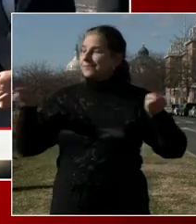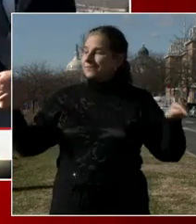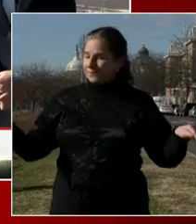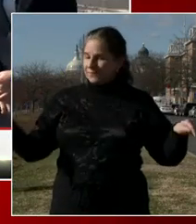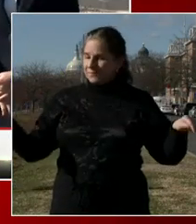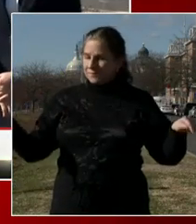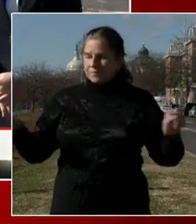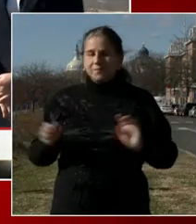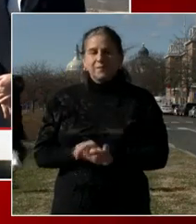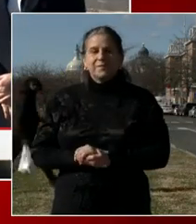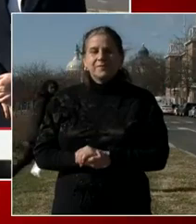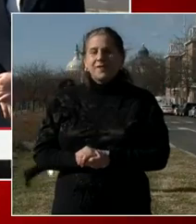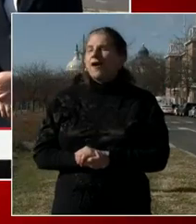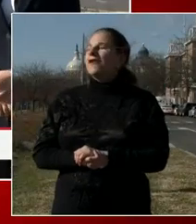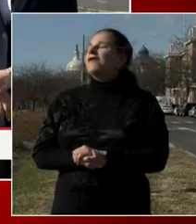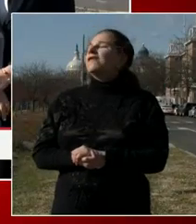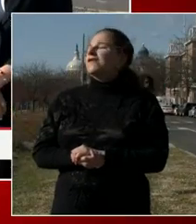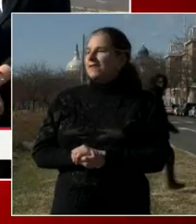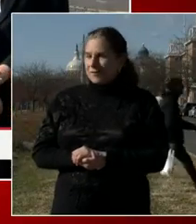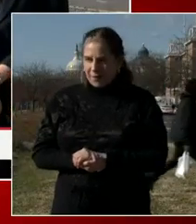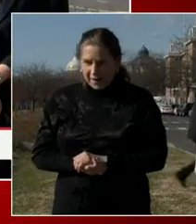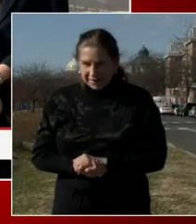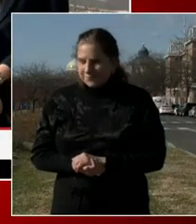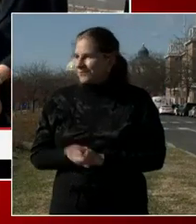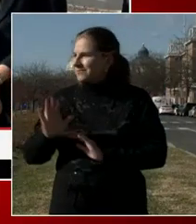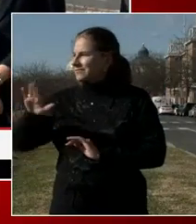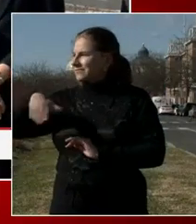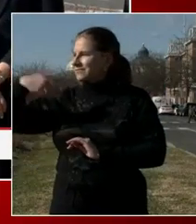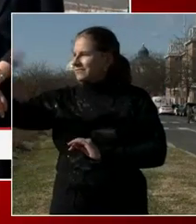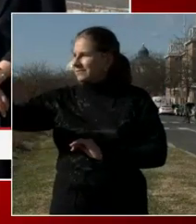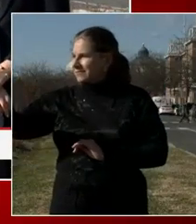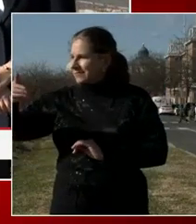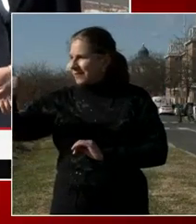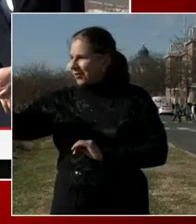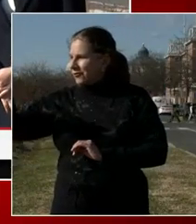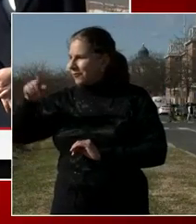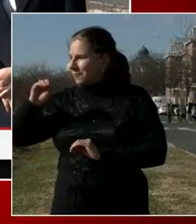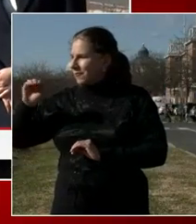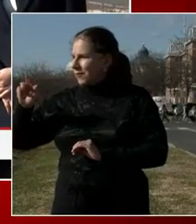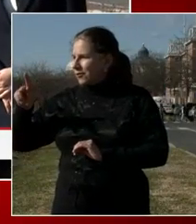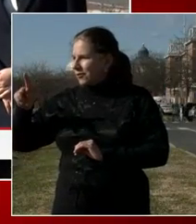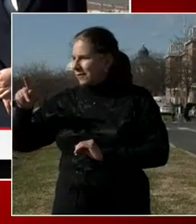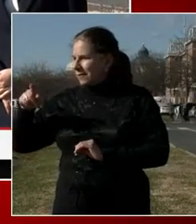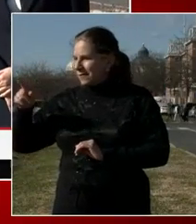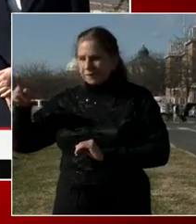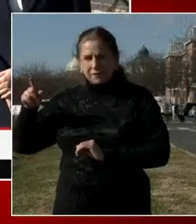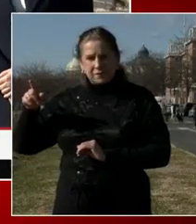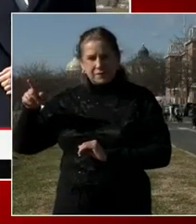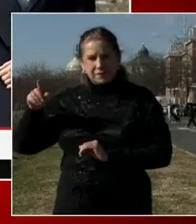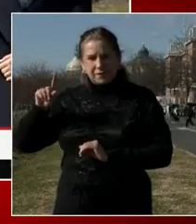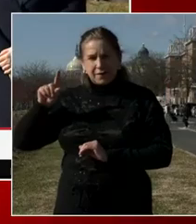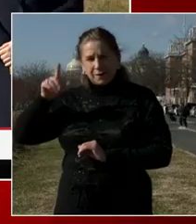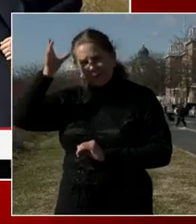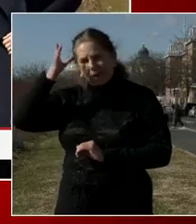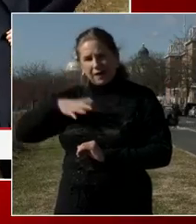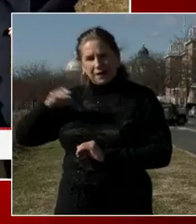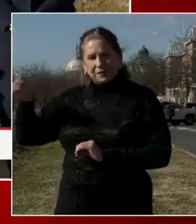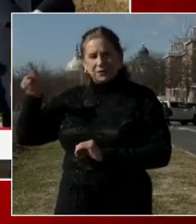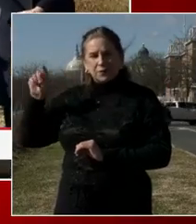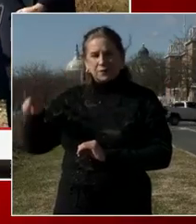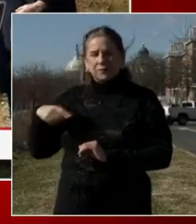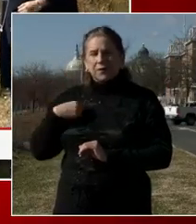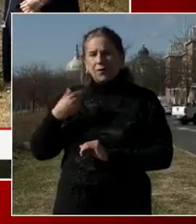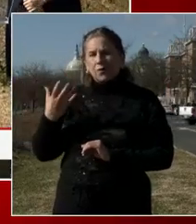Chief, what happens if the perimeters work and groups show up and can't make it in, and then they find themselves